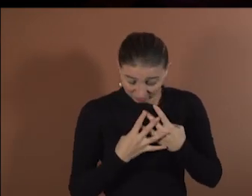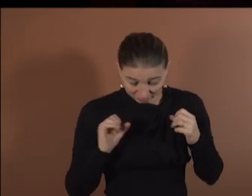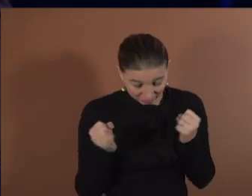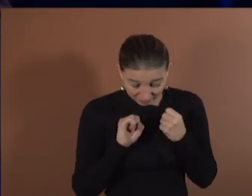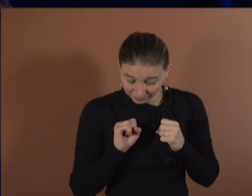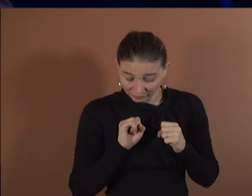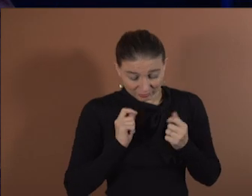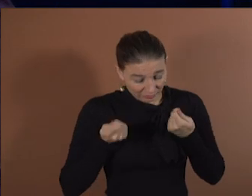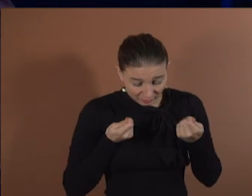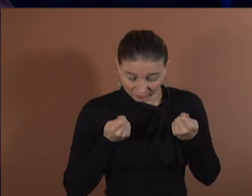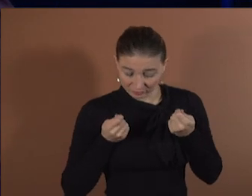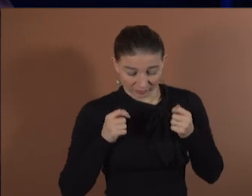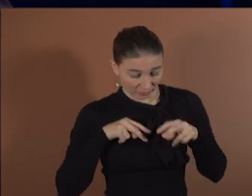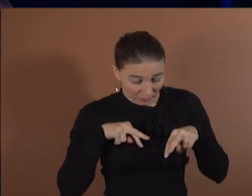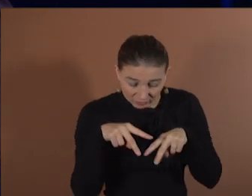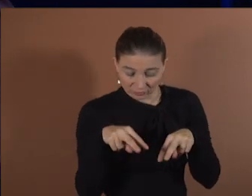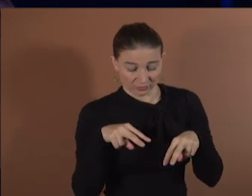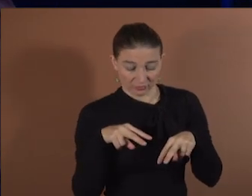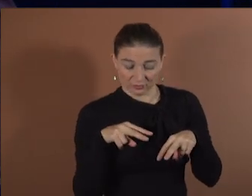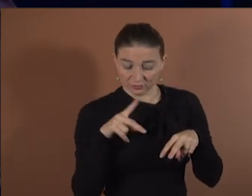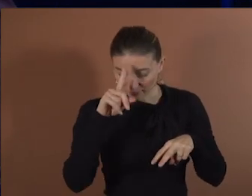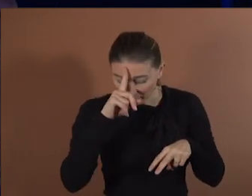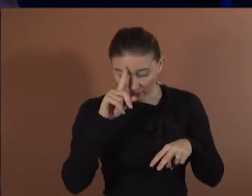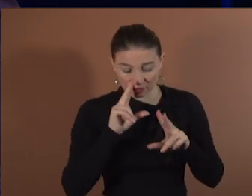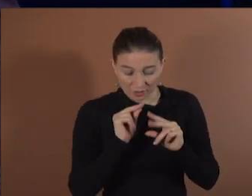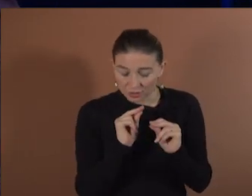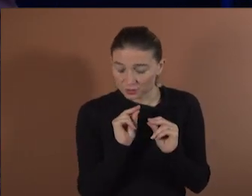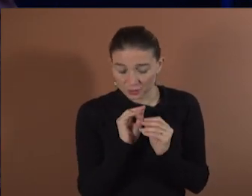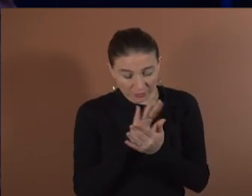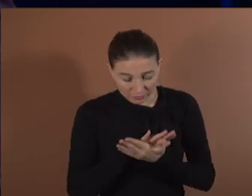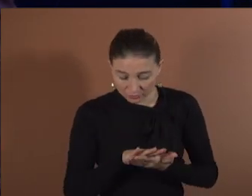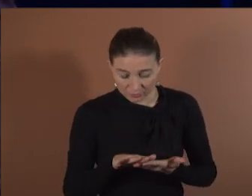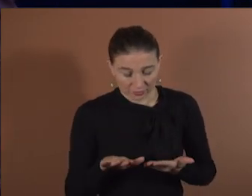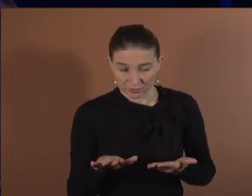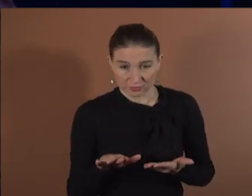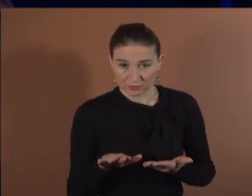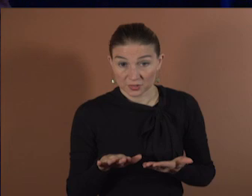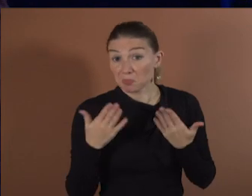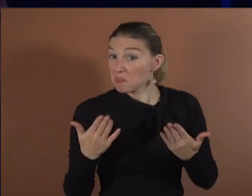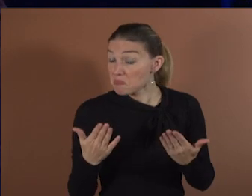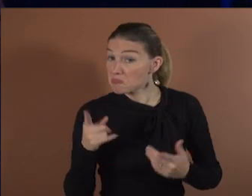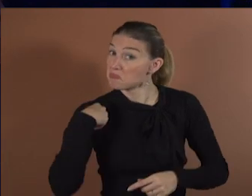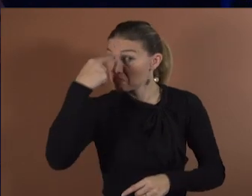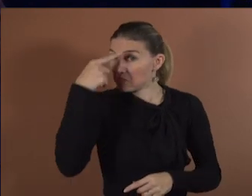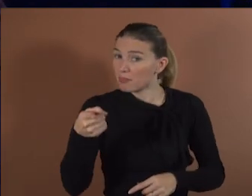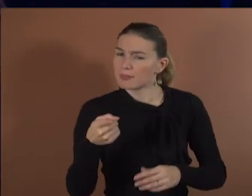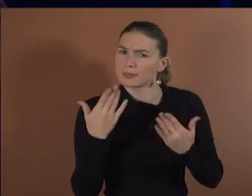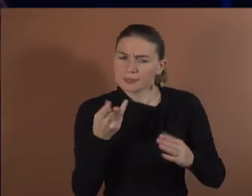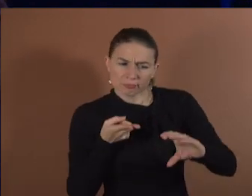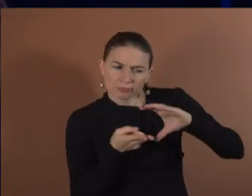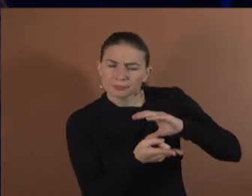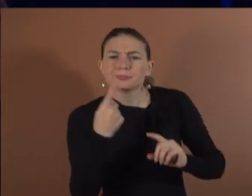And since we use our real-time brain scanning technique, we literally see the mind working in the brain.